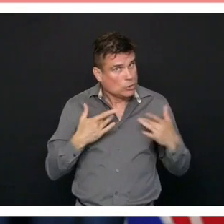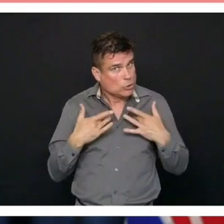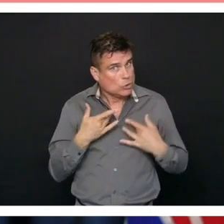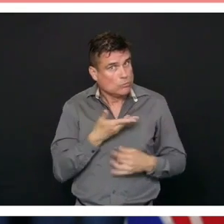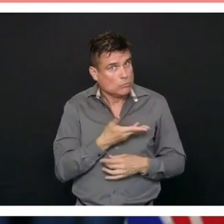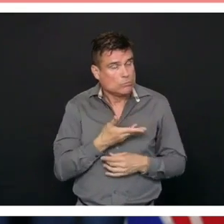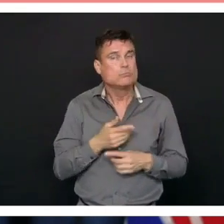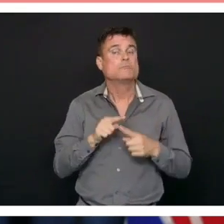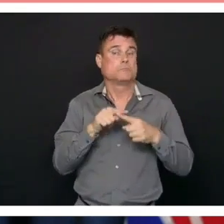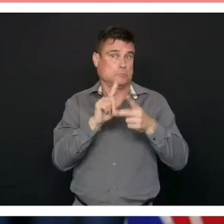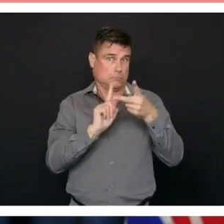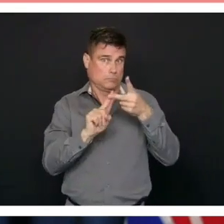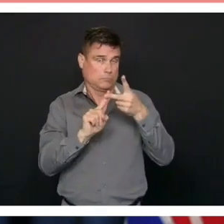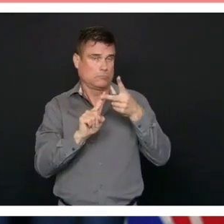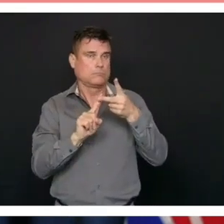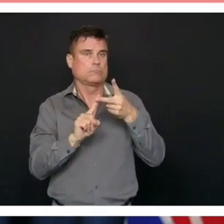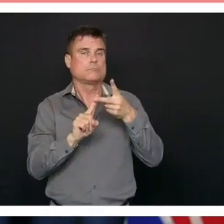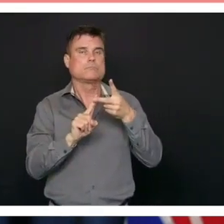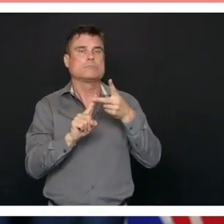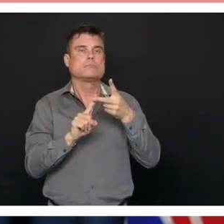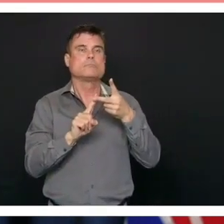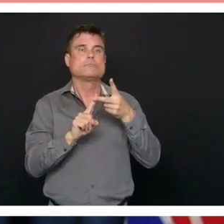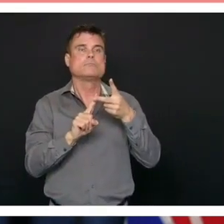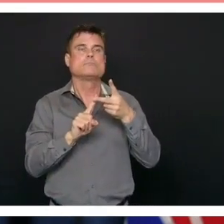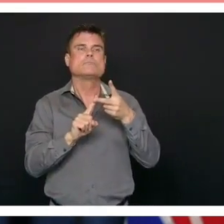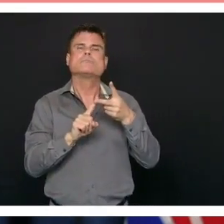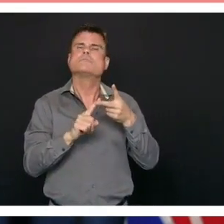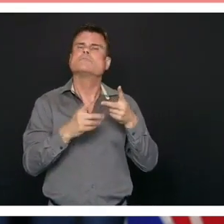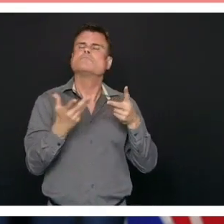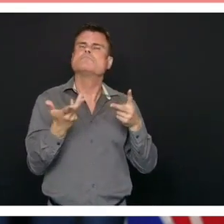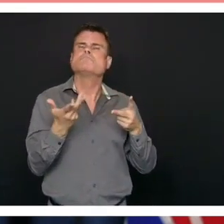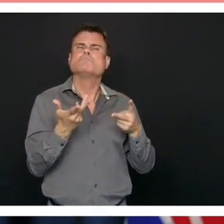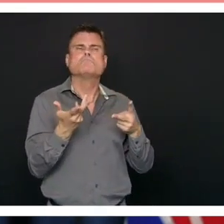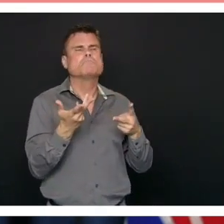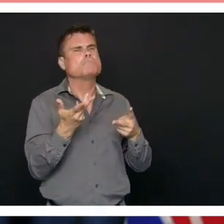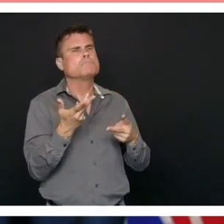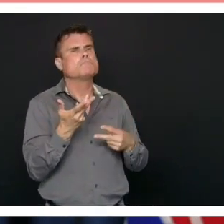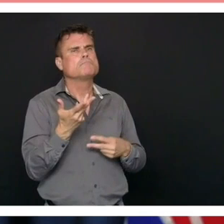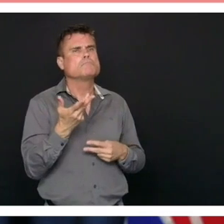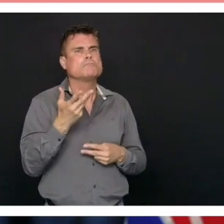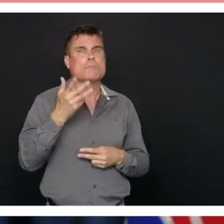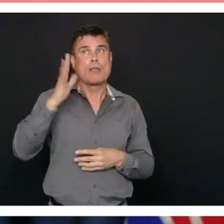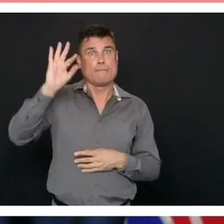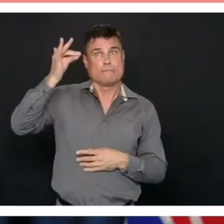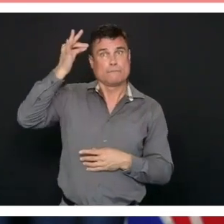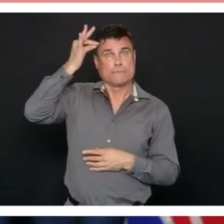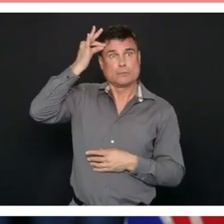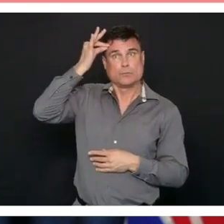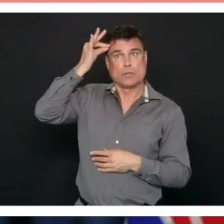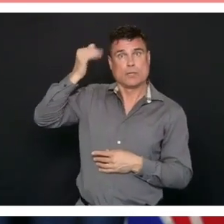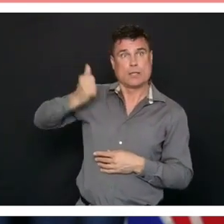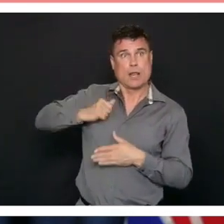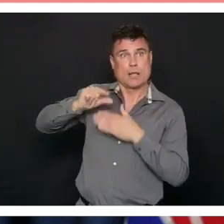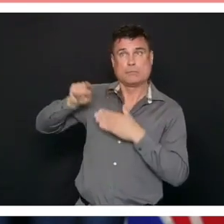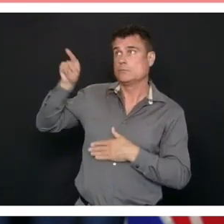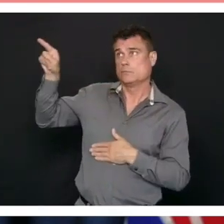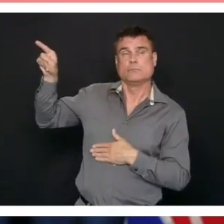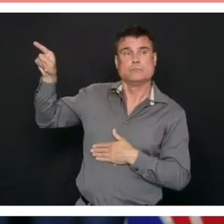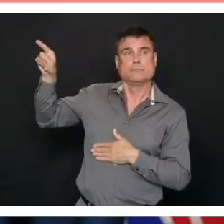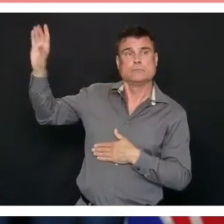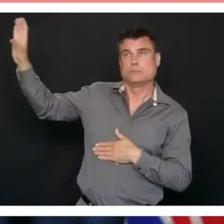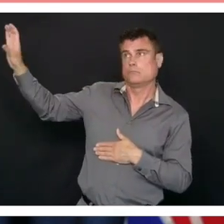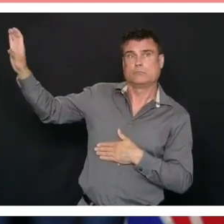for essential workers as we've seen from the federal government? Well, firstly, with respect to the top-up,